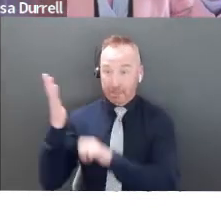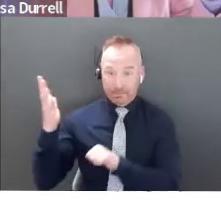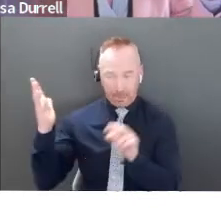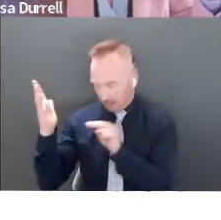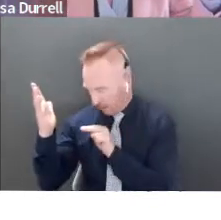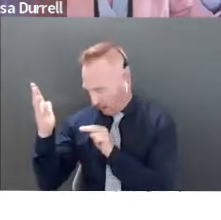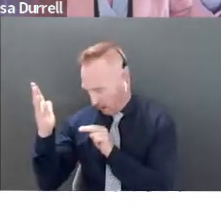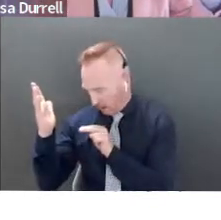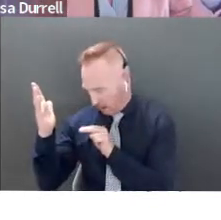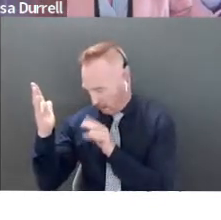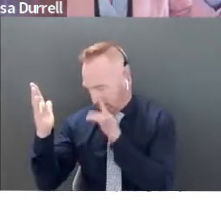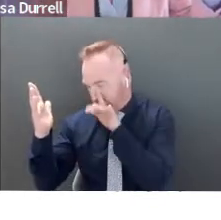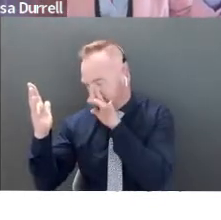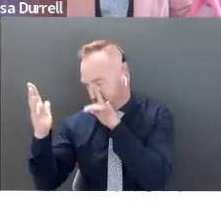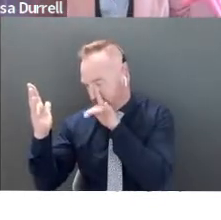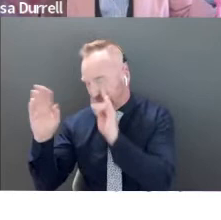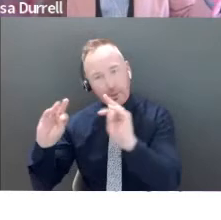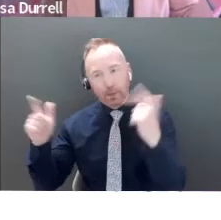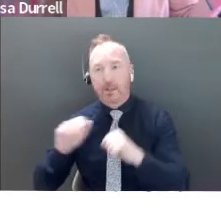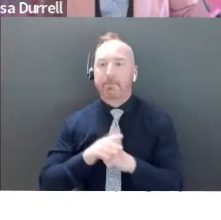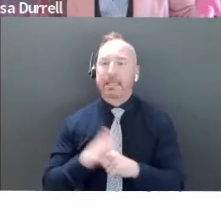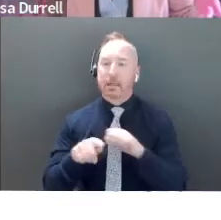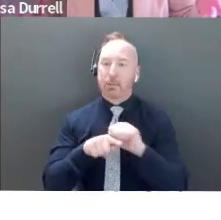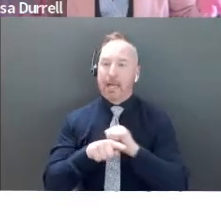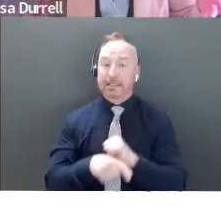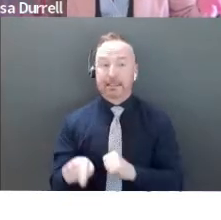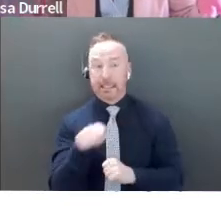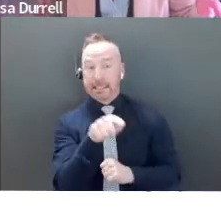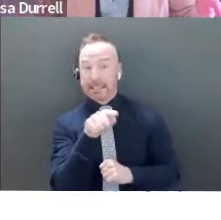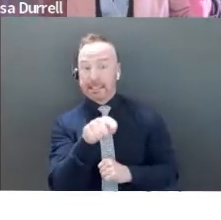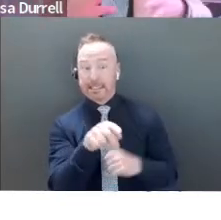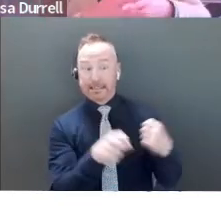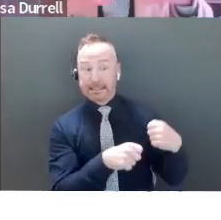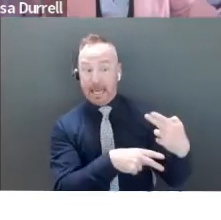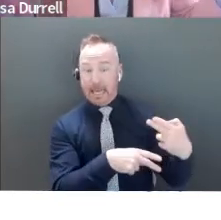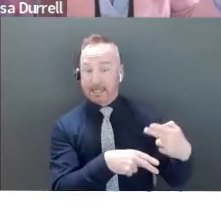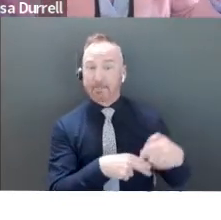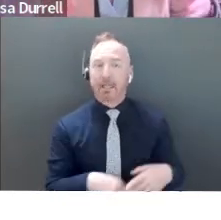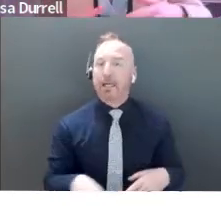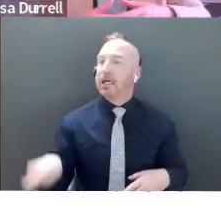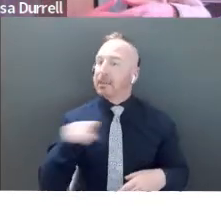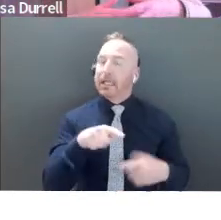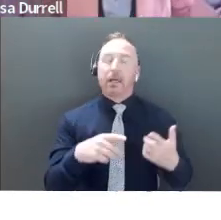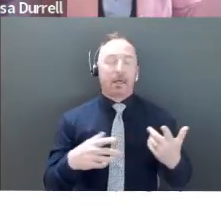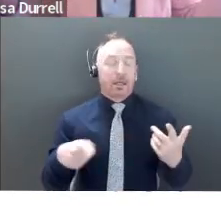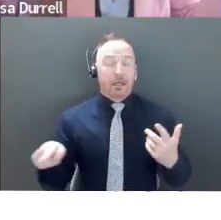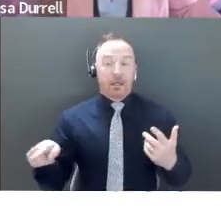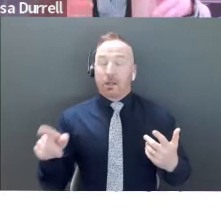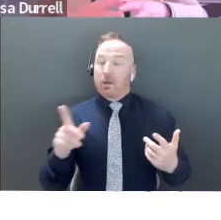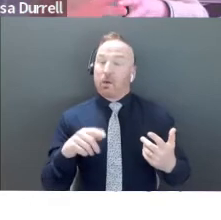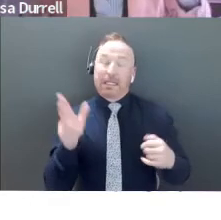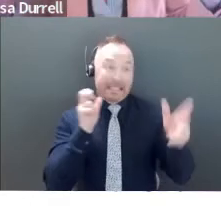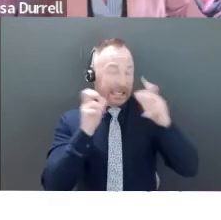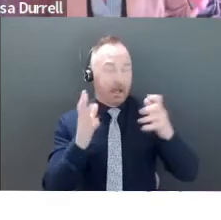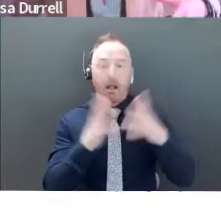you. So practice out loud. And then I'll leave you with this, this one thing, because you're going to get a ton of advice. And I think Innovation